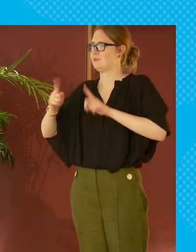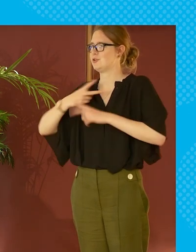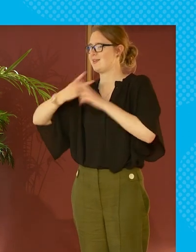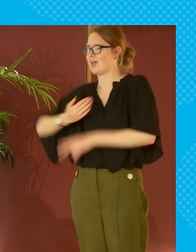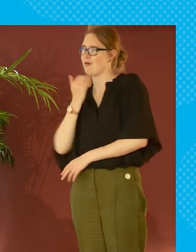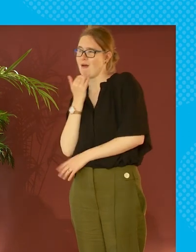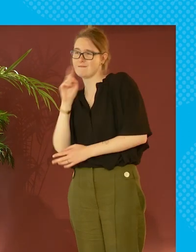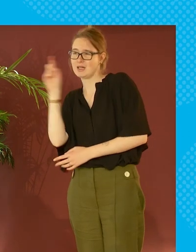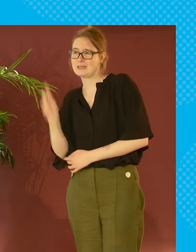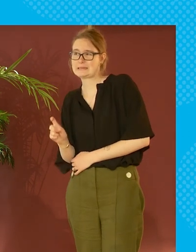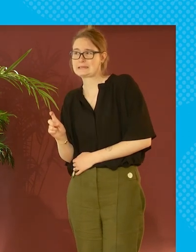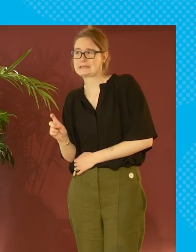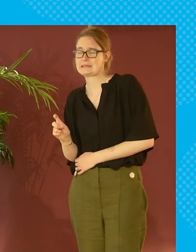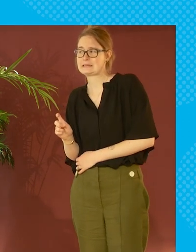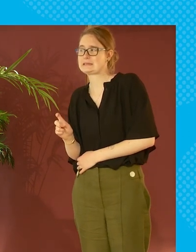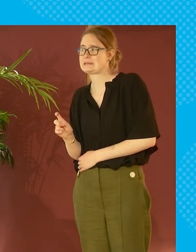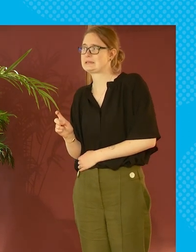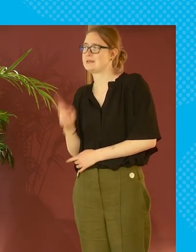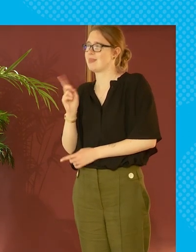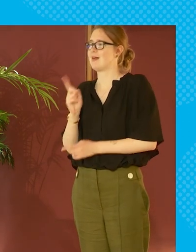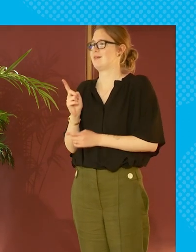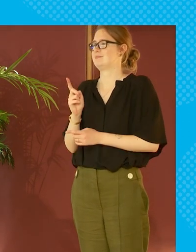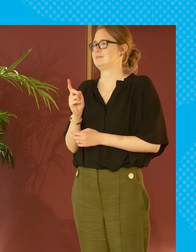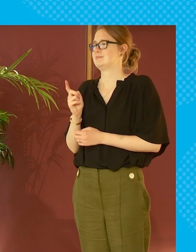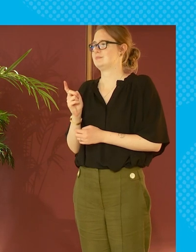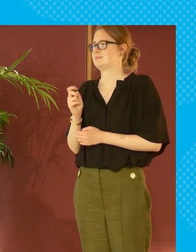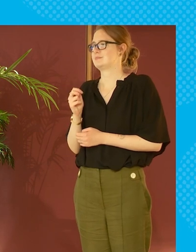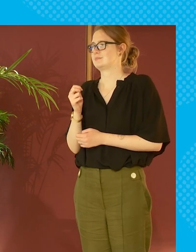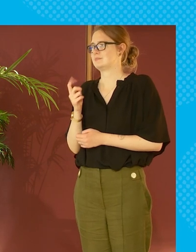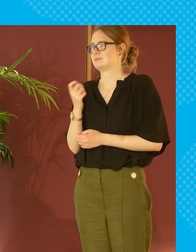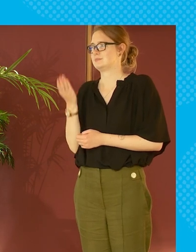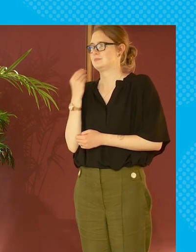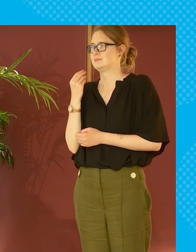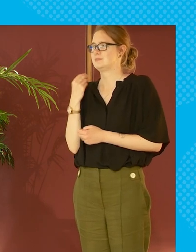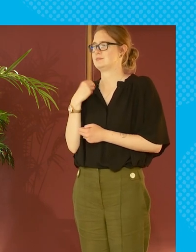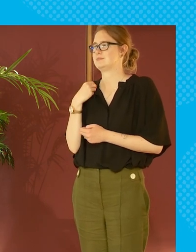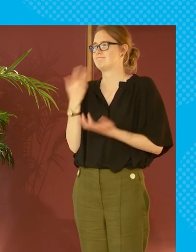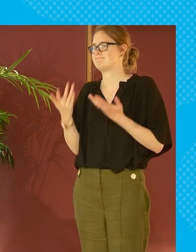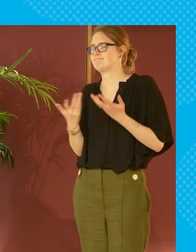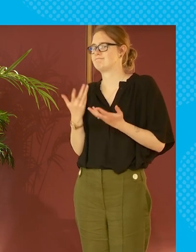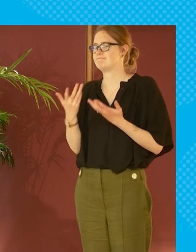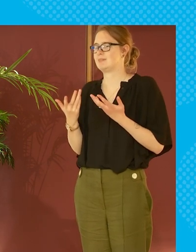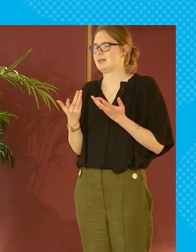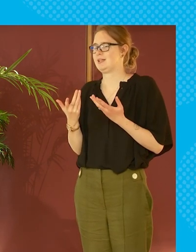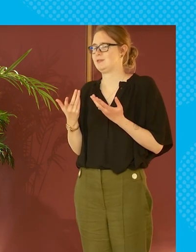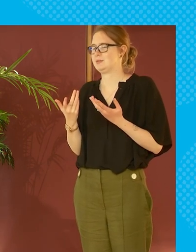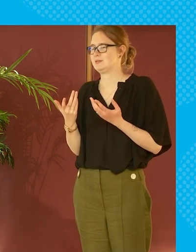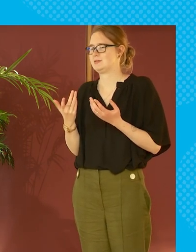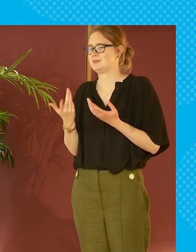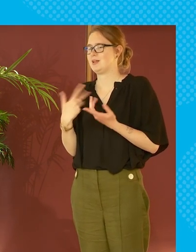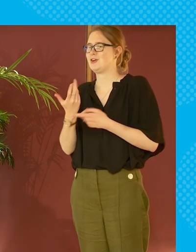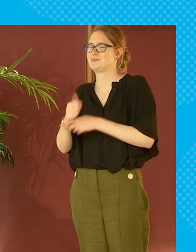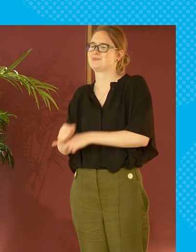but do they care enough and i think that was the and speaking as a you can probably tell an anti-thatcherite um